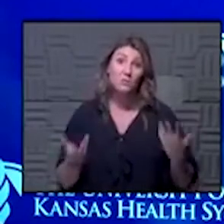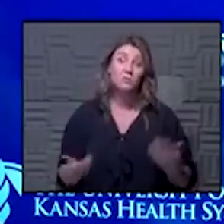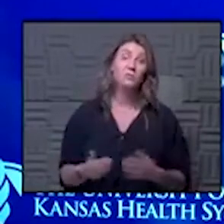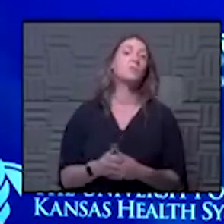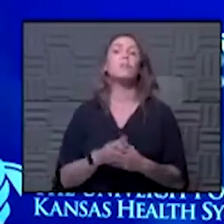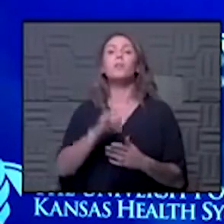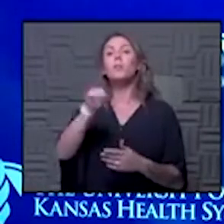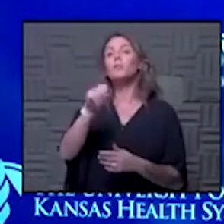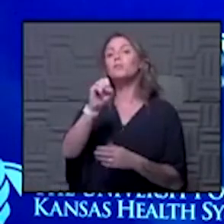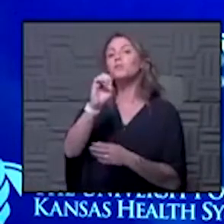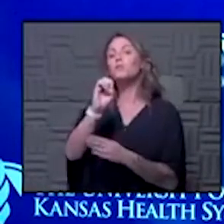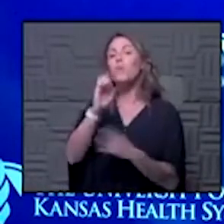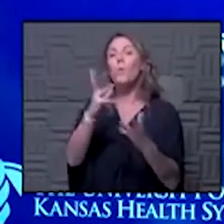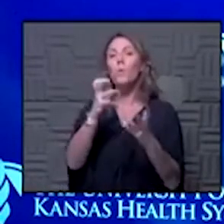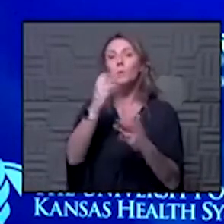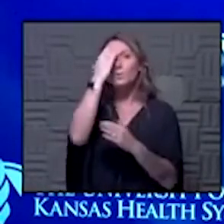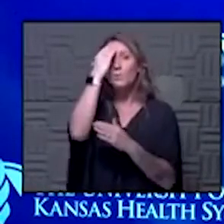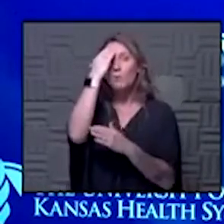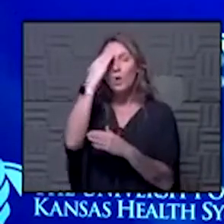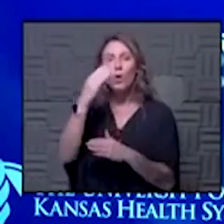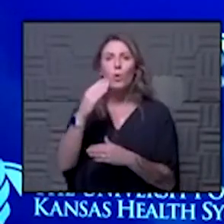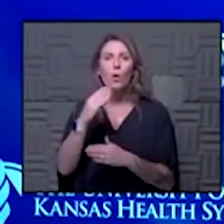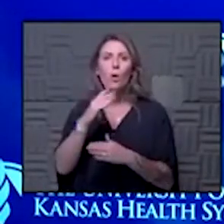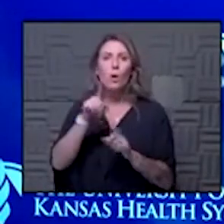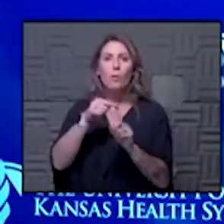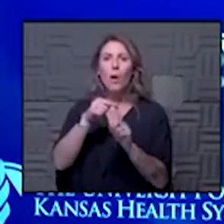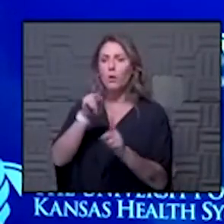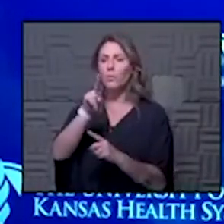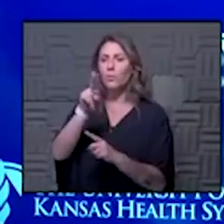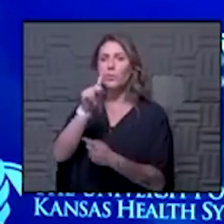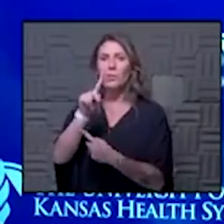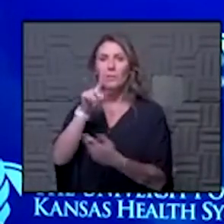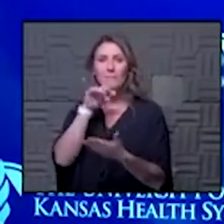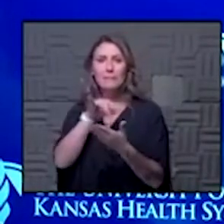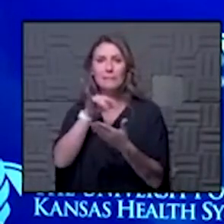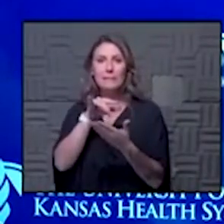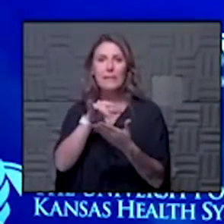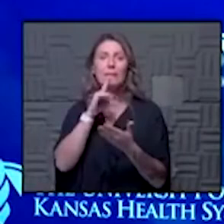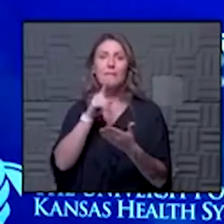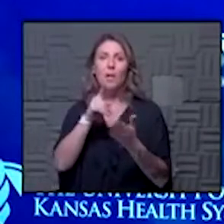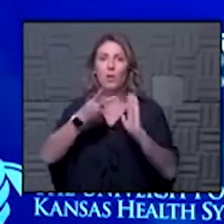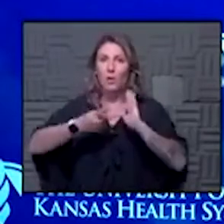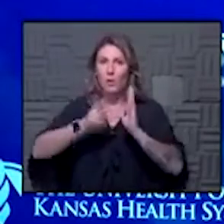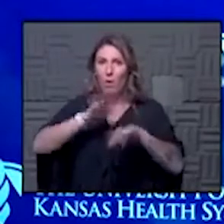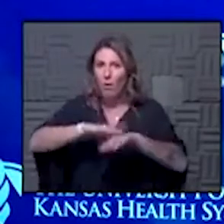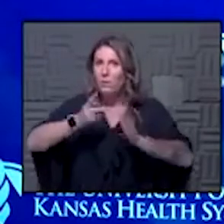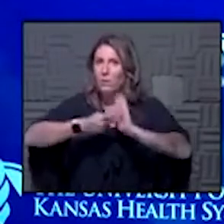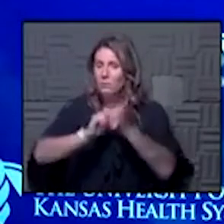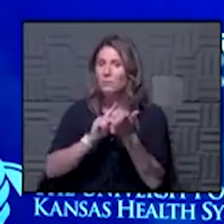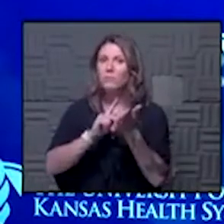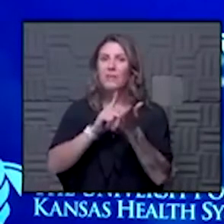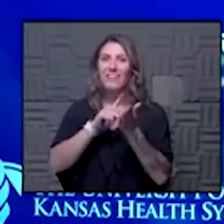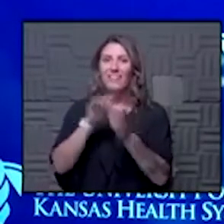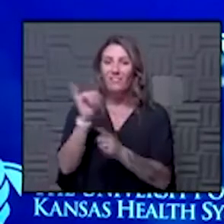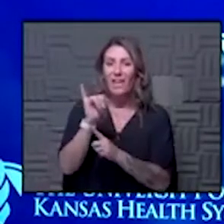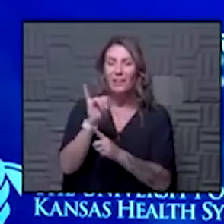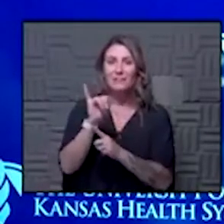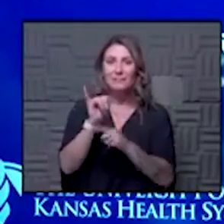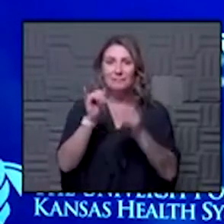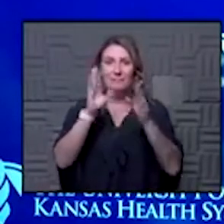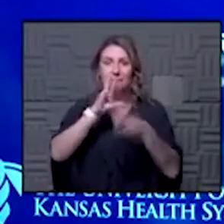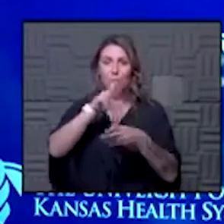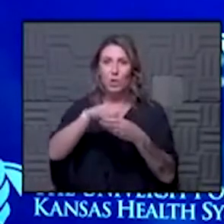joe wants to know what you think of the uk study where they are intentionally infecting participants with